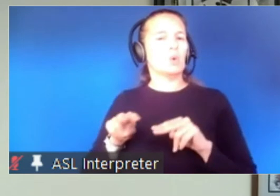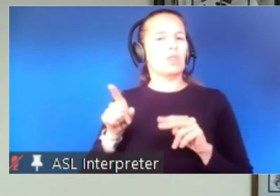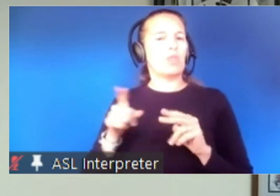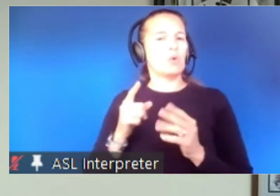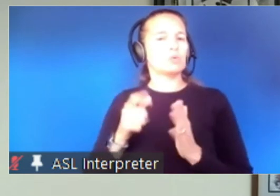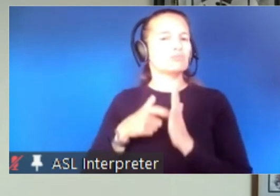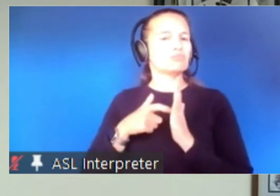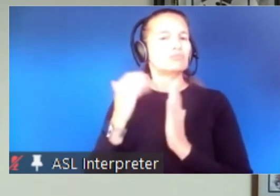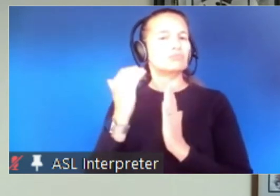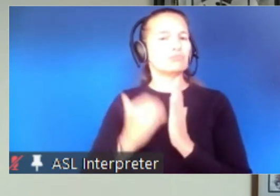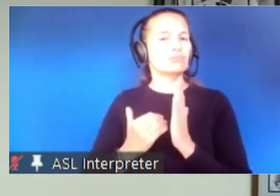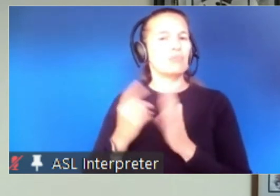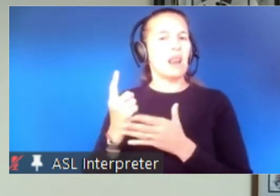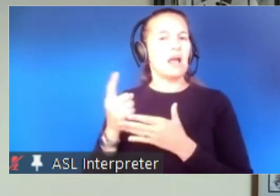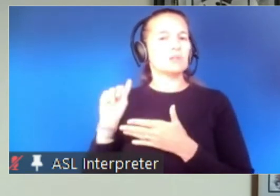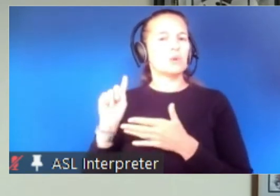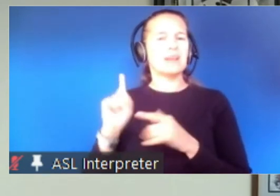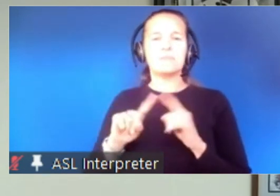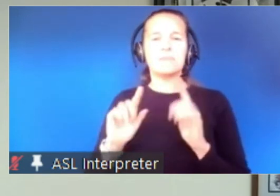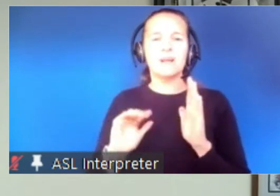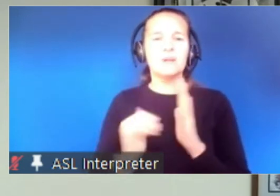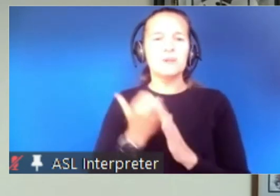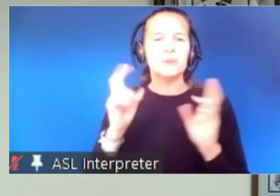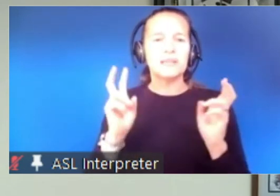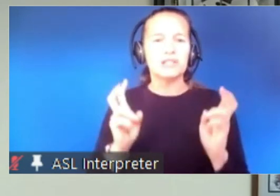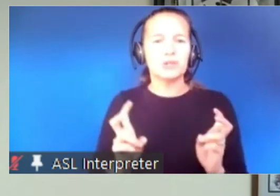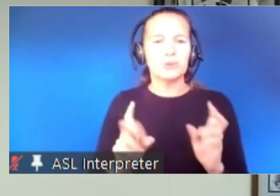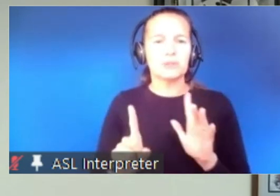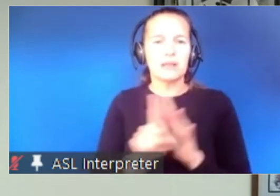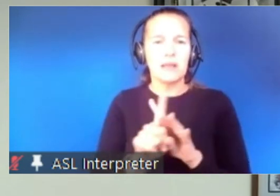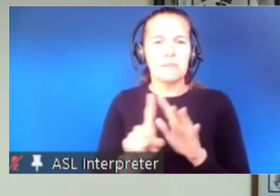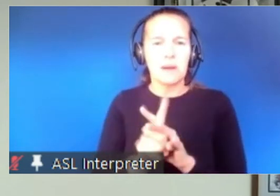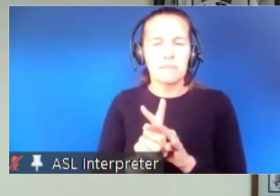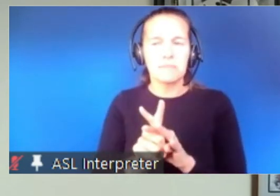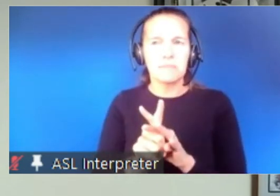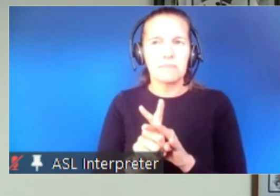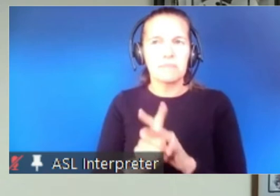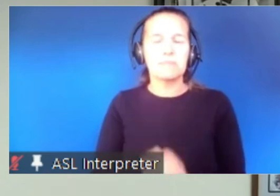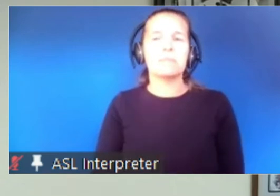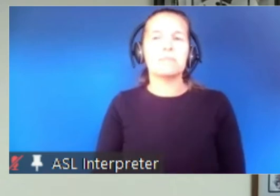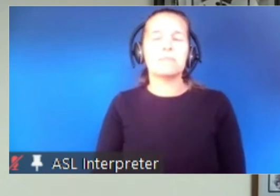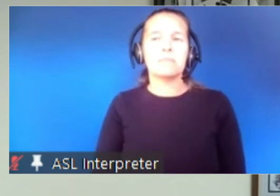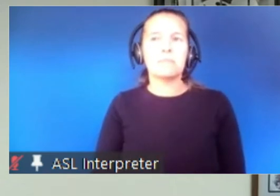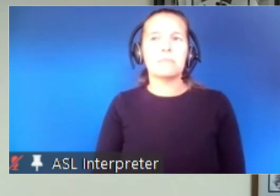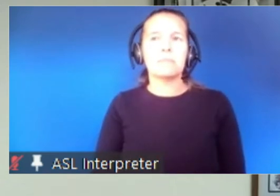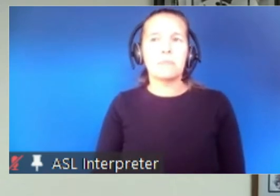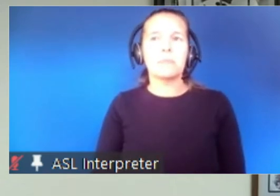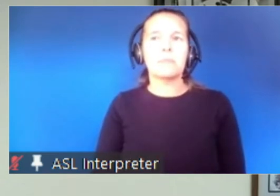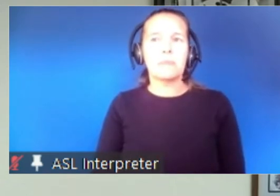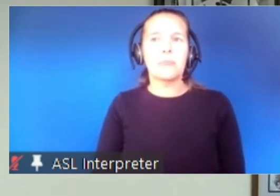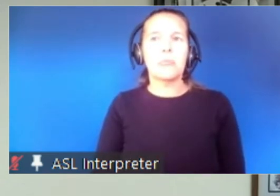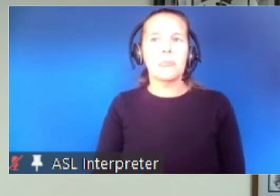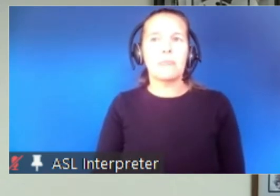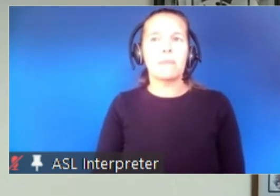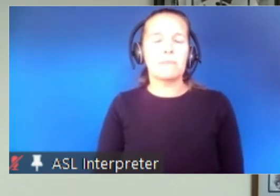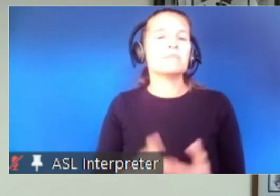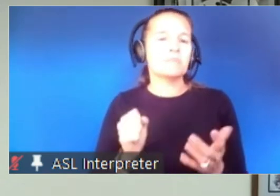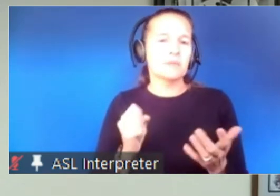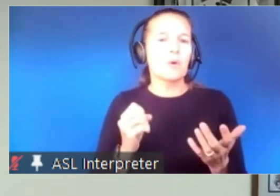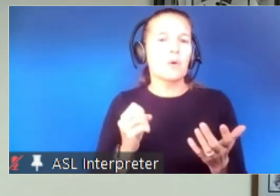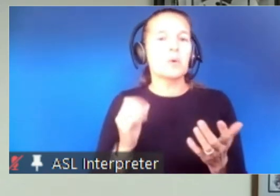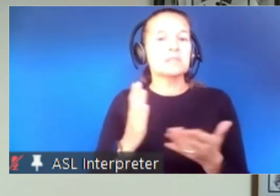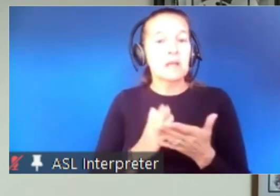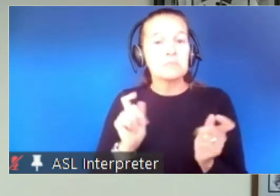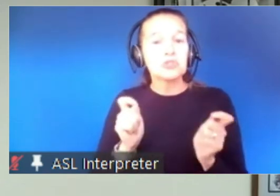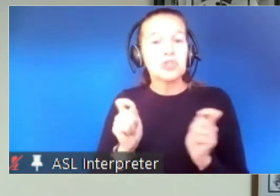there are some new issues that have uh that have come up and um changes that took effect on